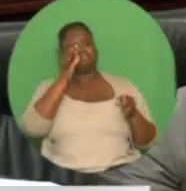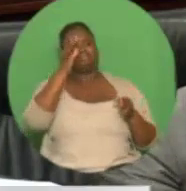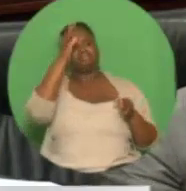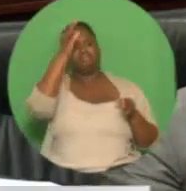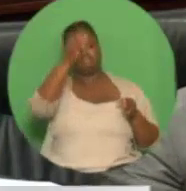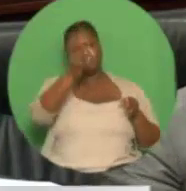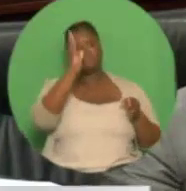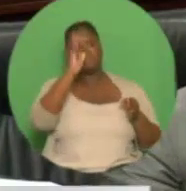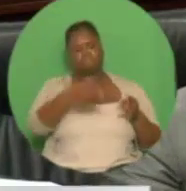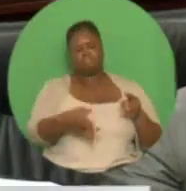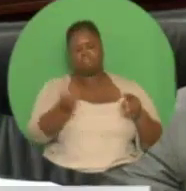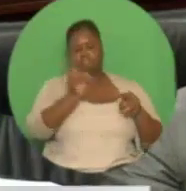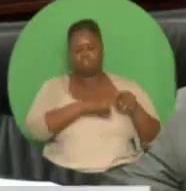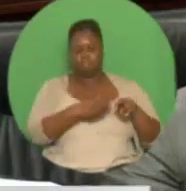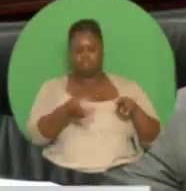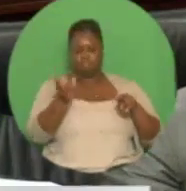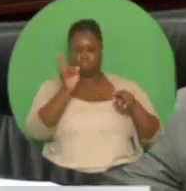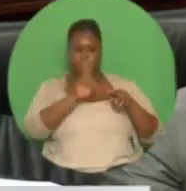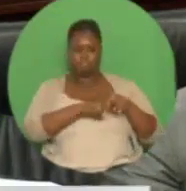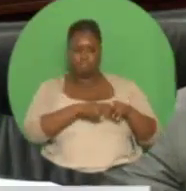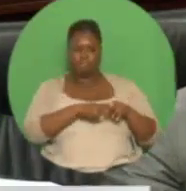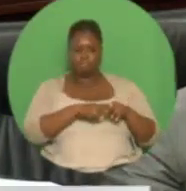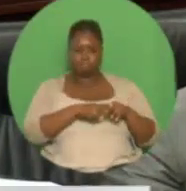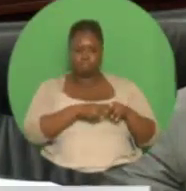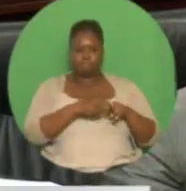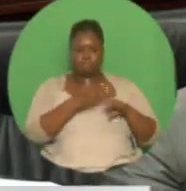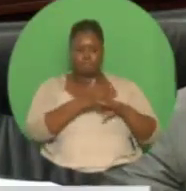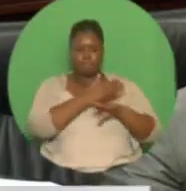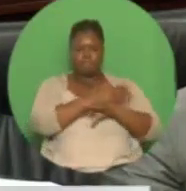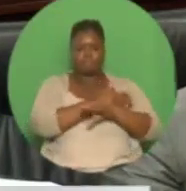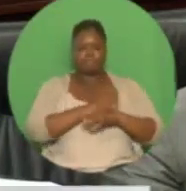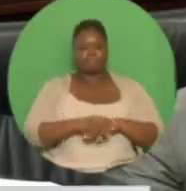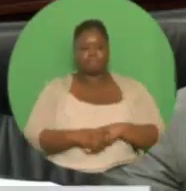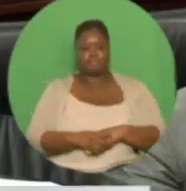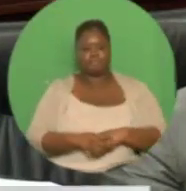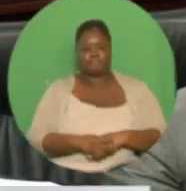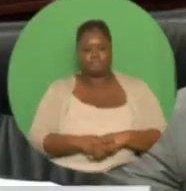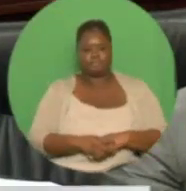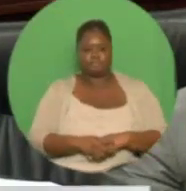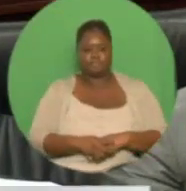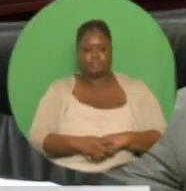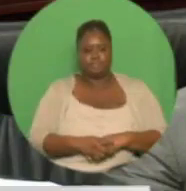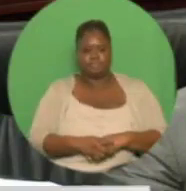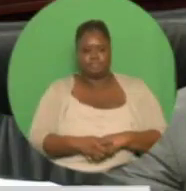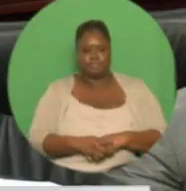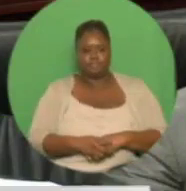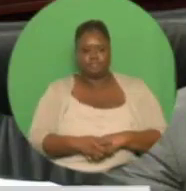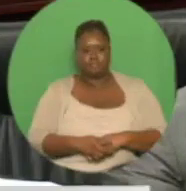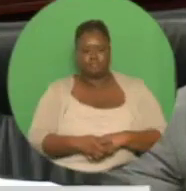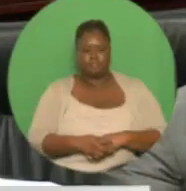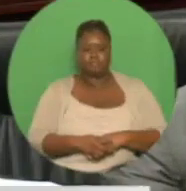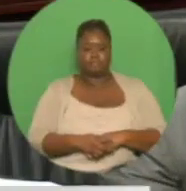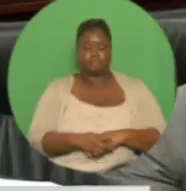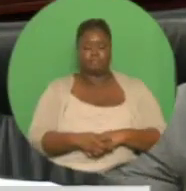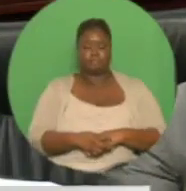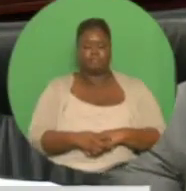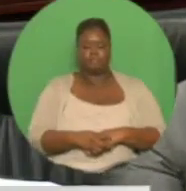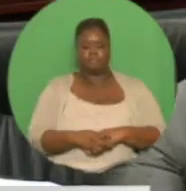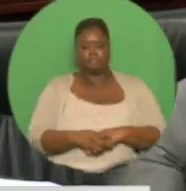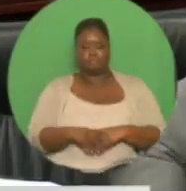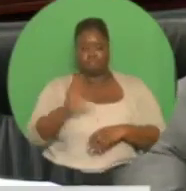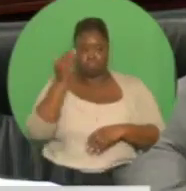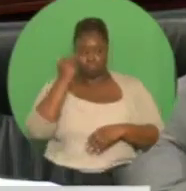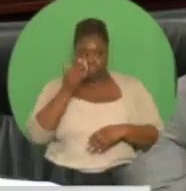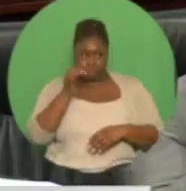will, and are ensuring that the sector operating at full potential and without leakages, will provide the national economy with the resources